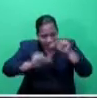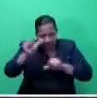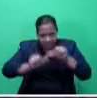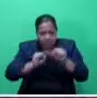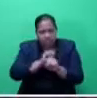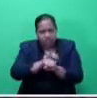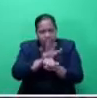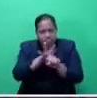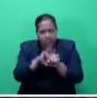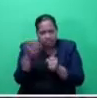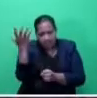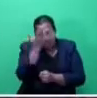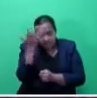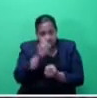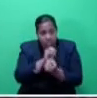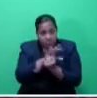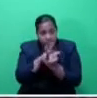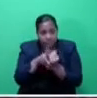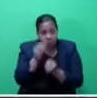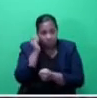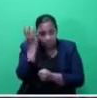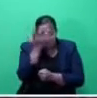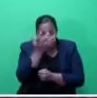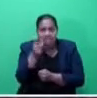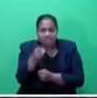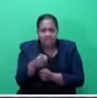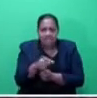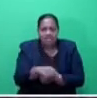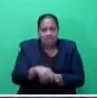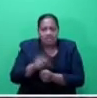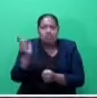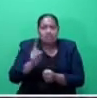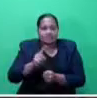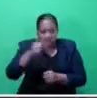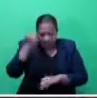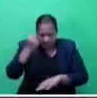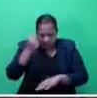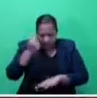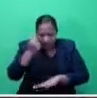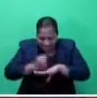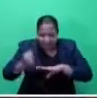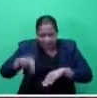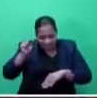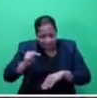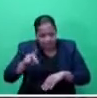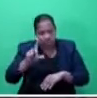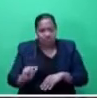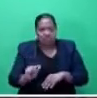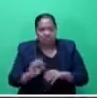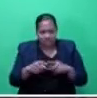and of course, the corresponding levels of action that needs to be undertaken that government. Of course, we need to have a gradual